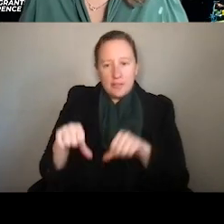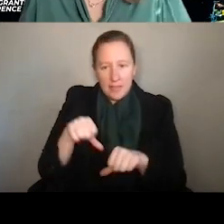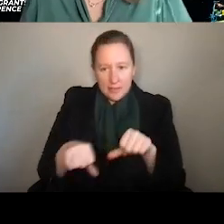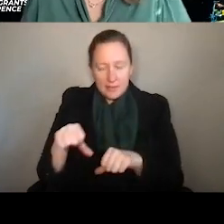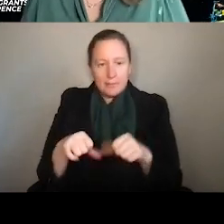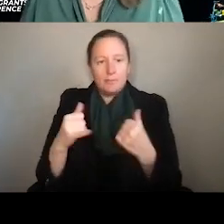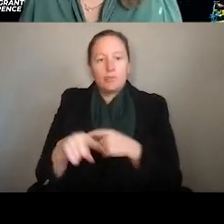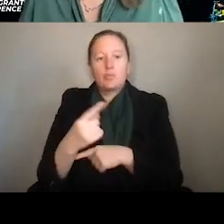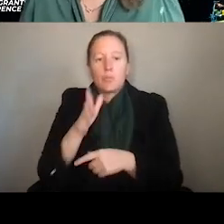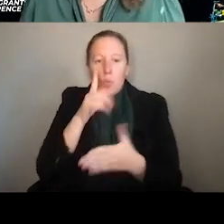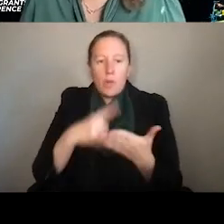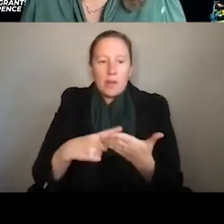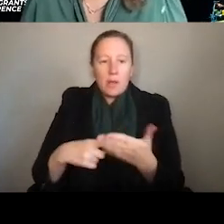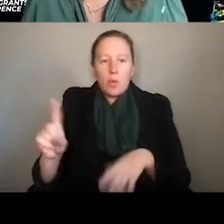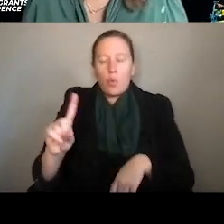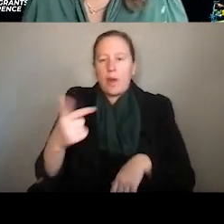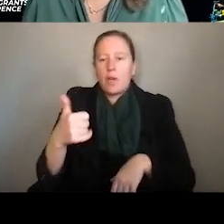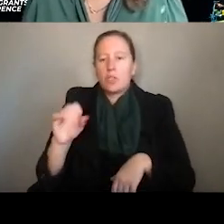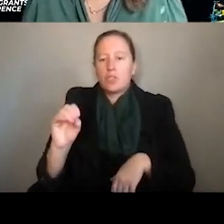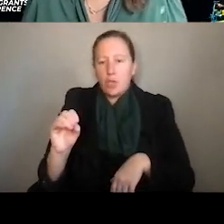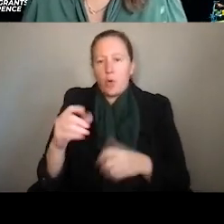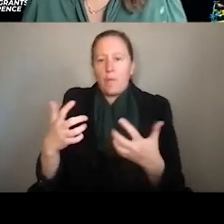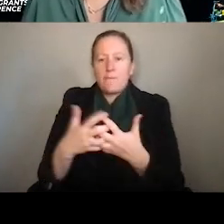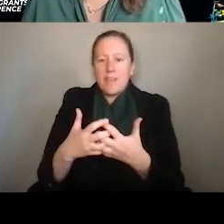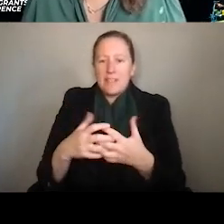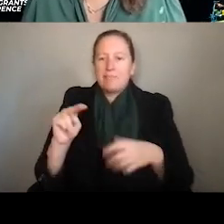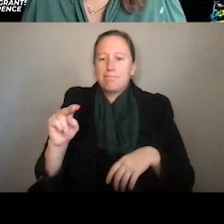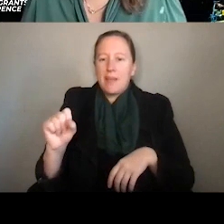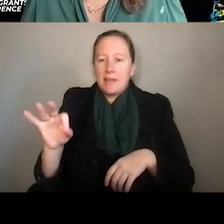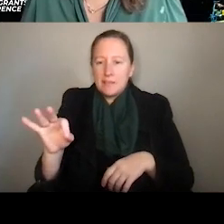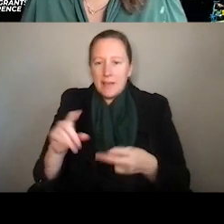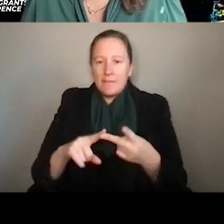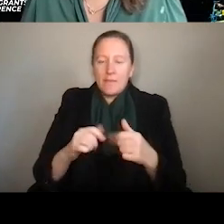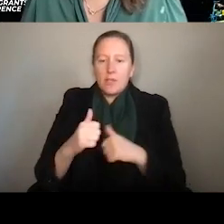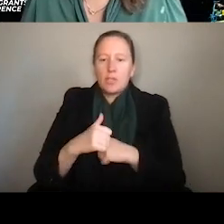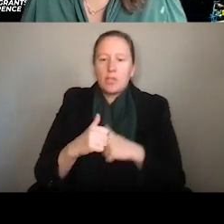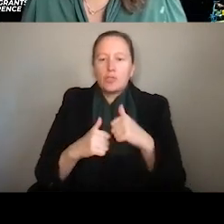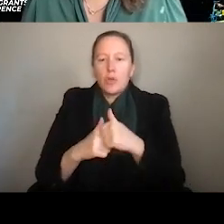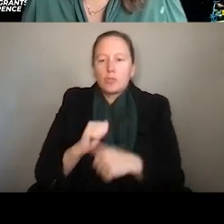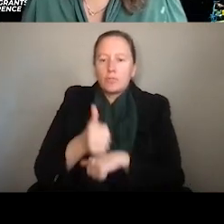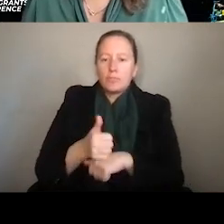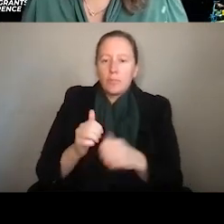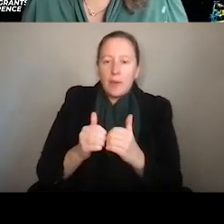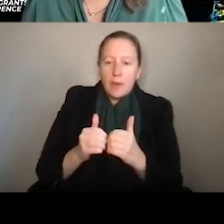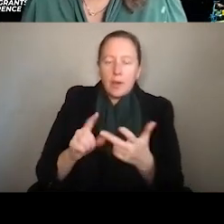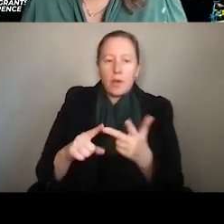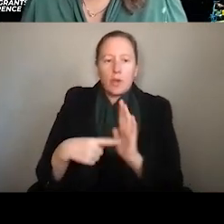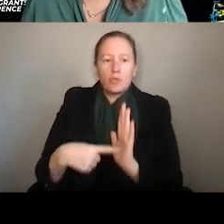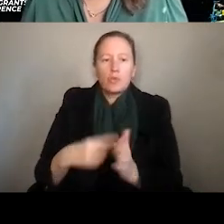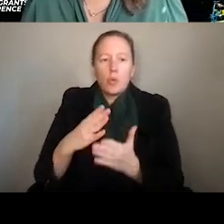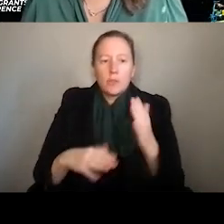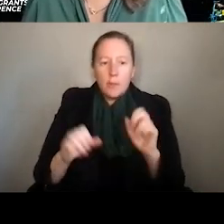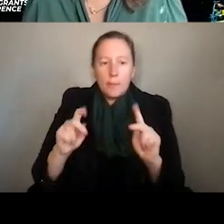Today we'll talk about where GEO fits in the context of NSF and how it's structured. I'll highlight some opportunities within GEO and across